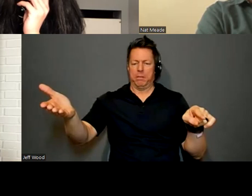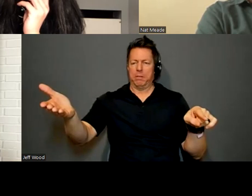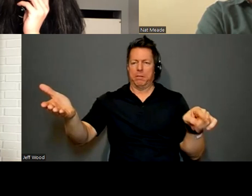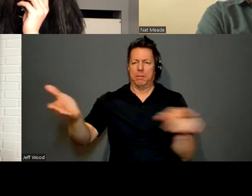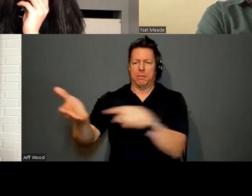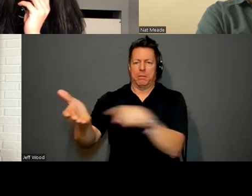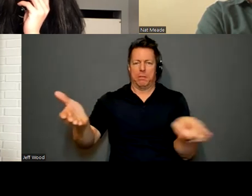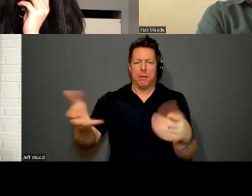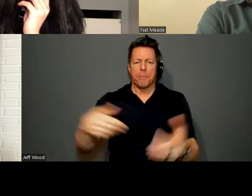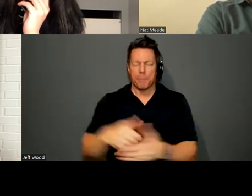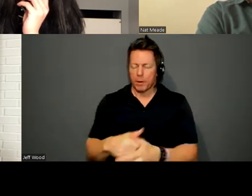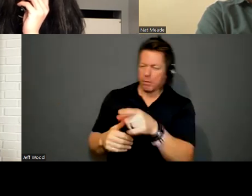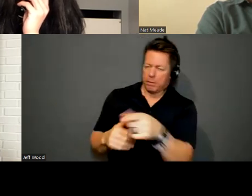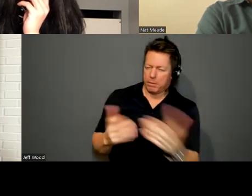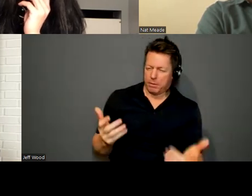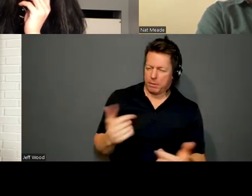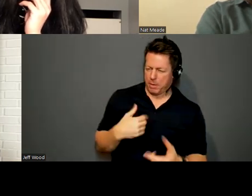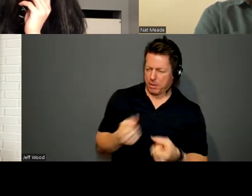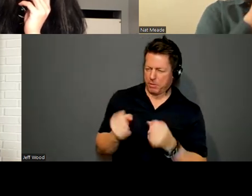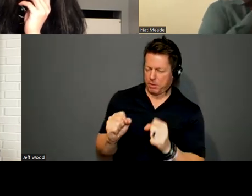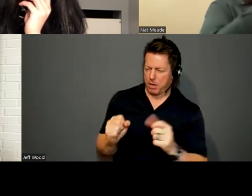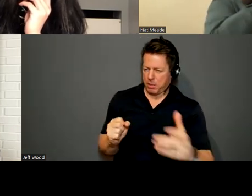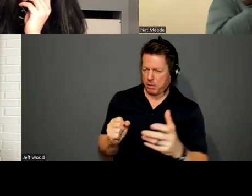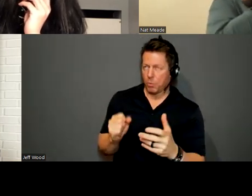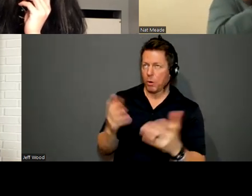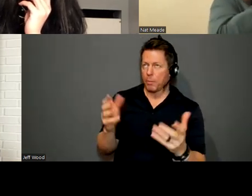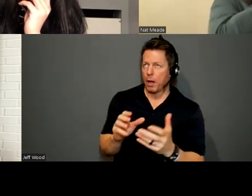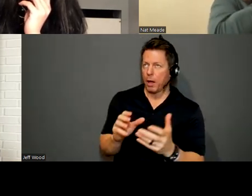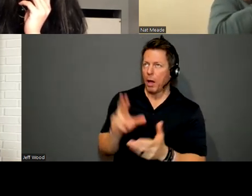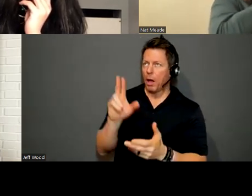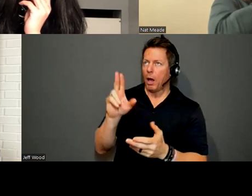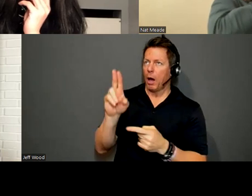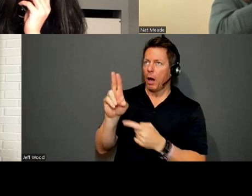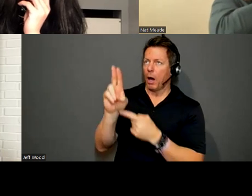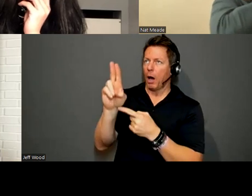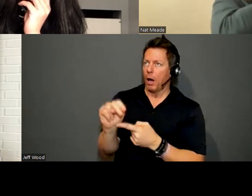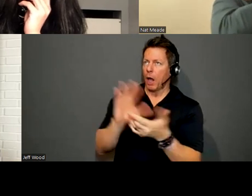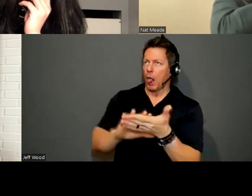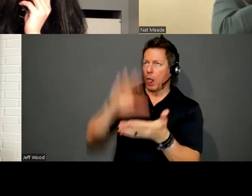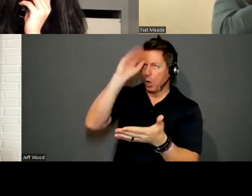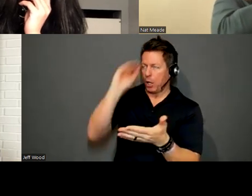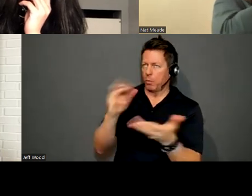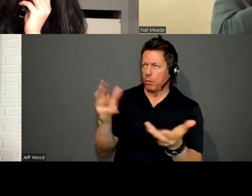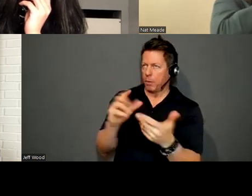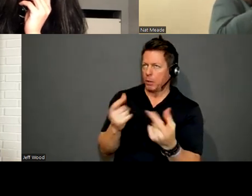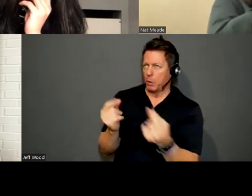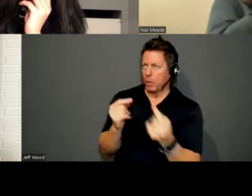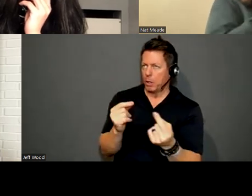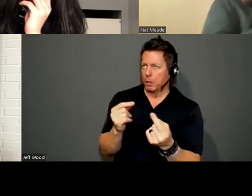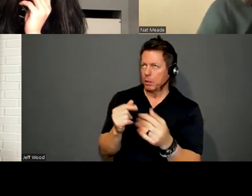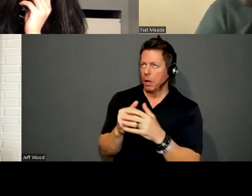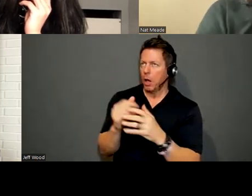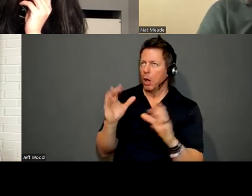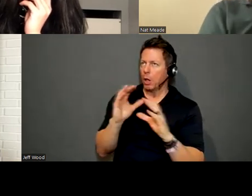question of what am I trying to, or what am I unlearning, undoing, looking more for the thingness.